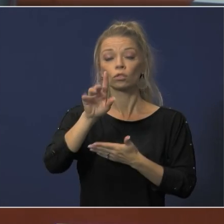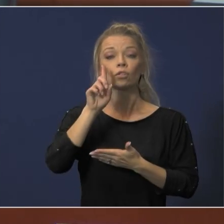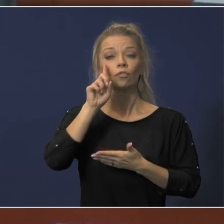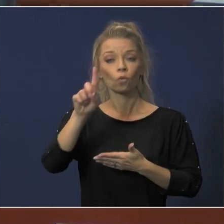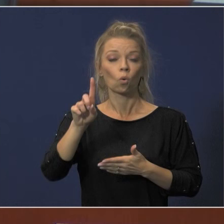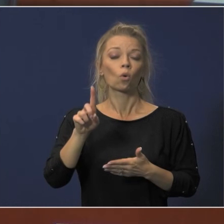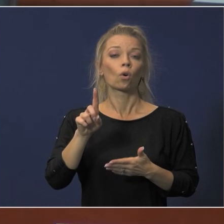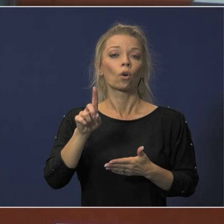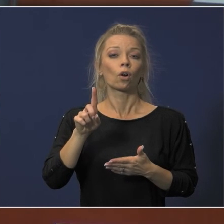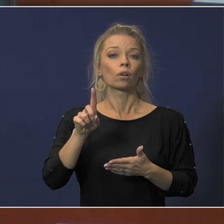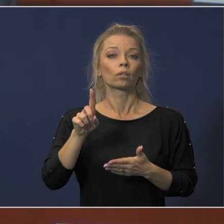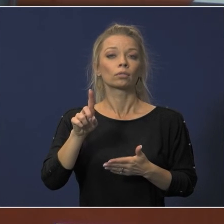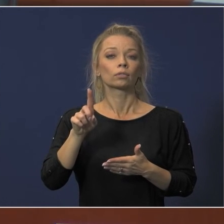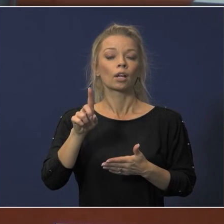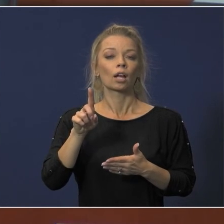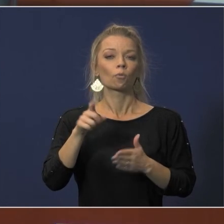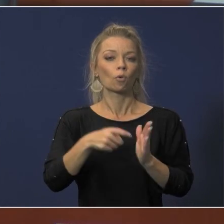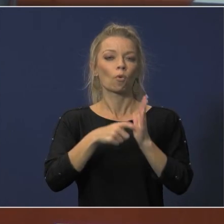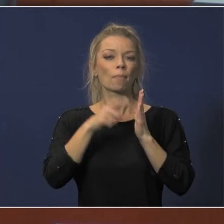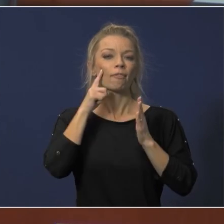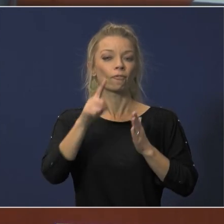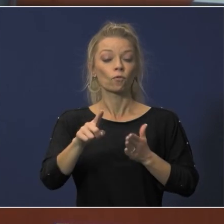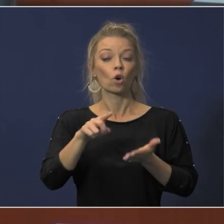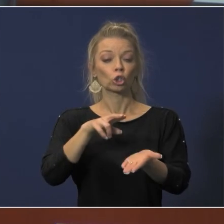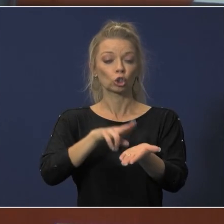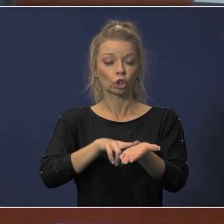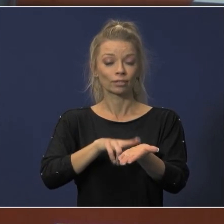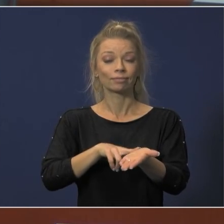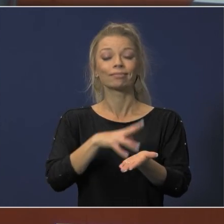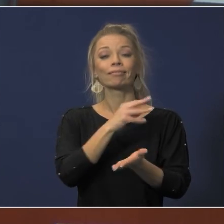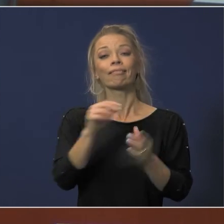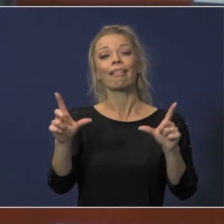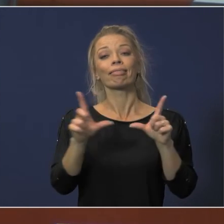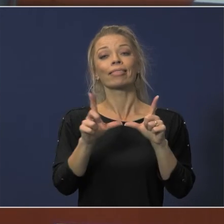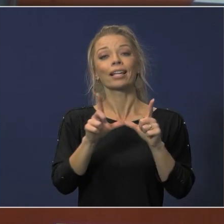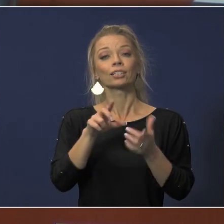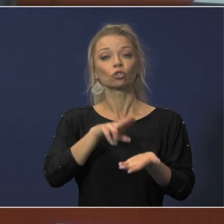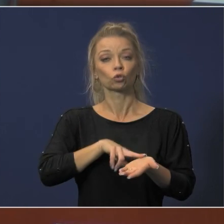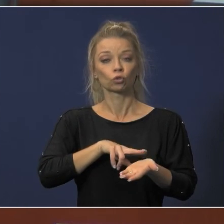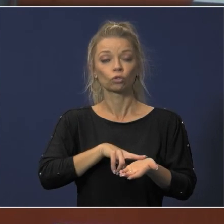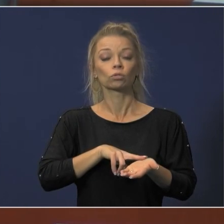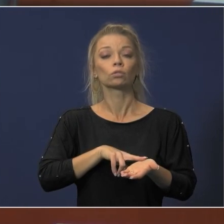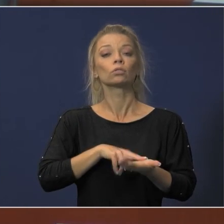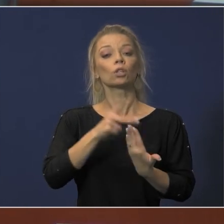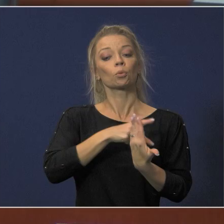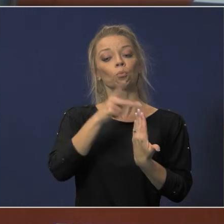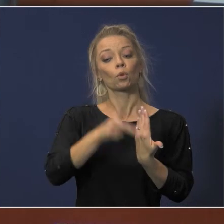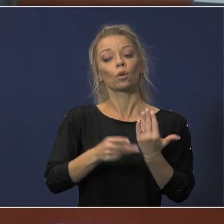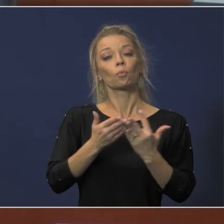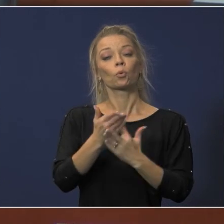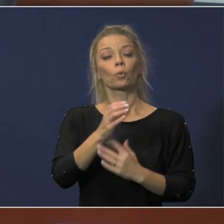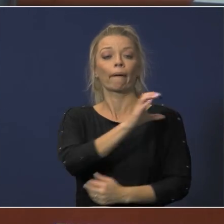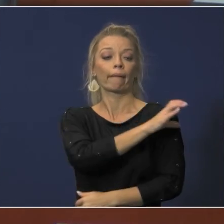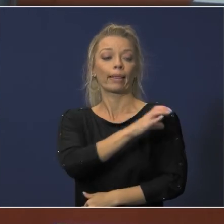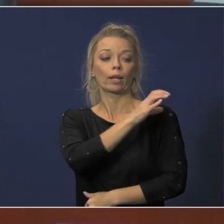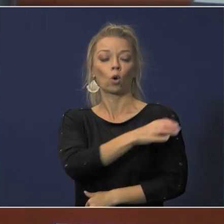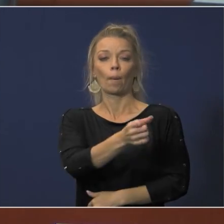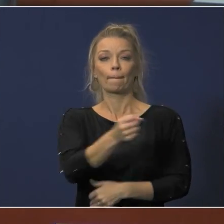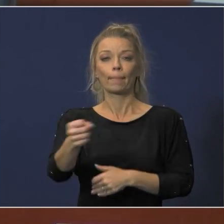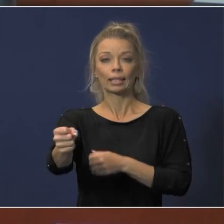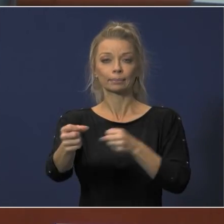collegiate registered nurse and licensed vocational nurse programs through clinical placements